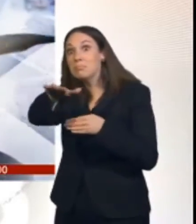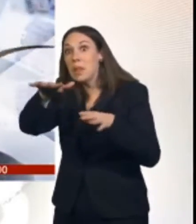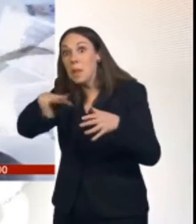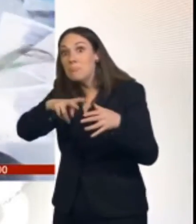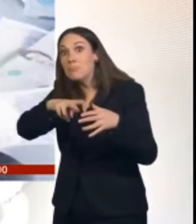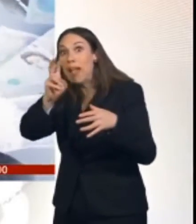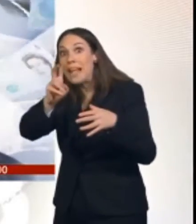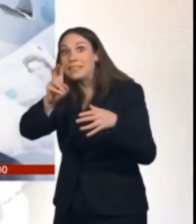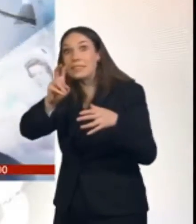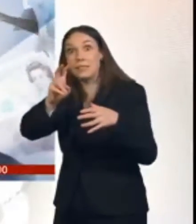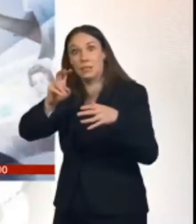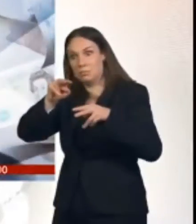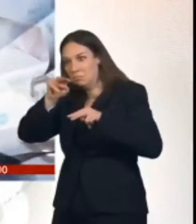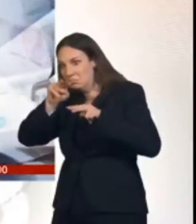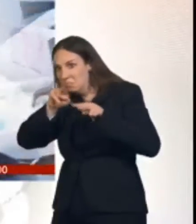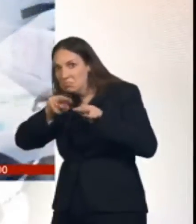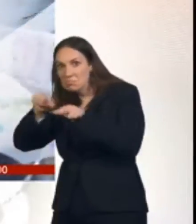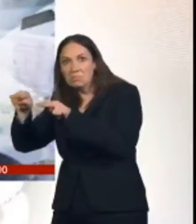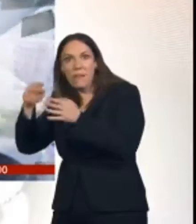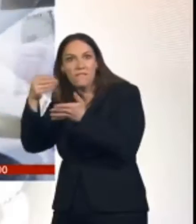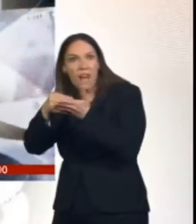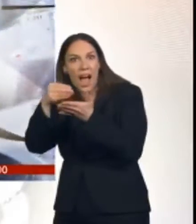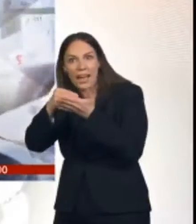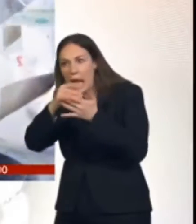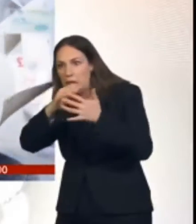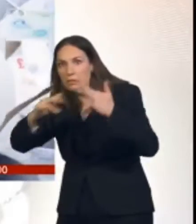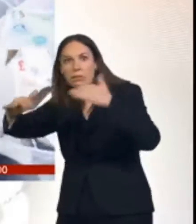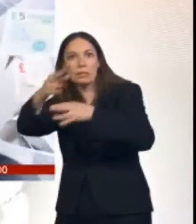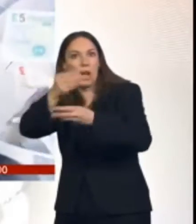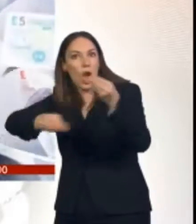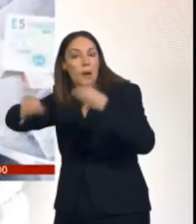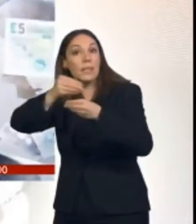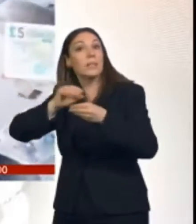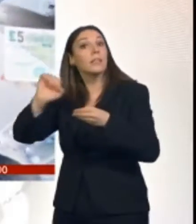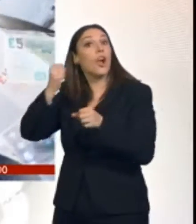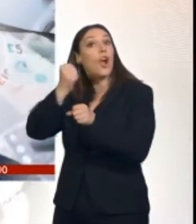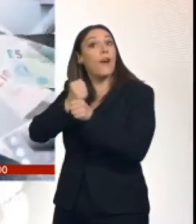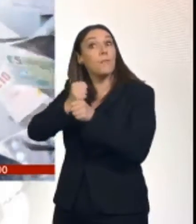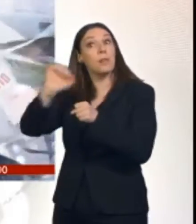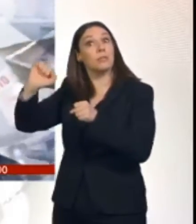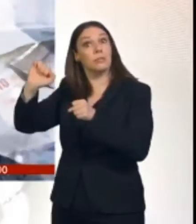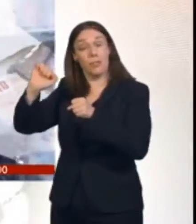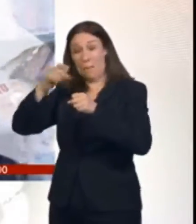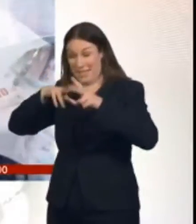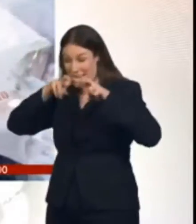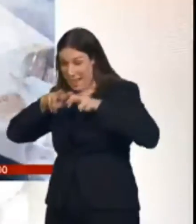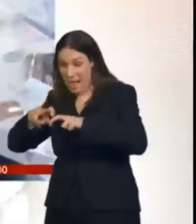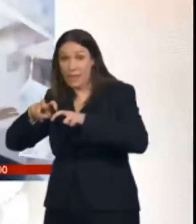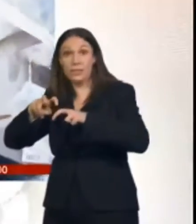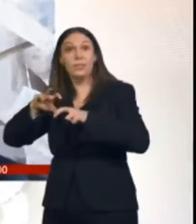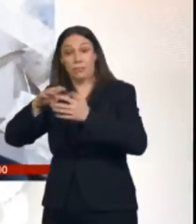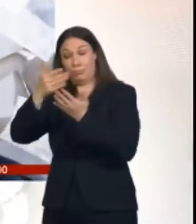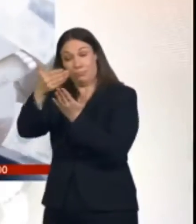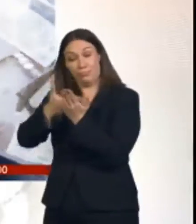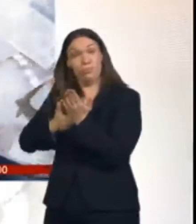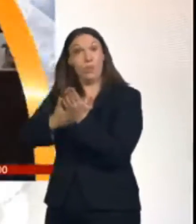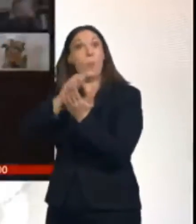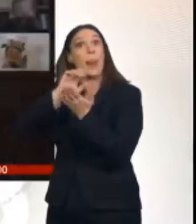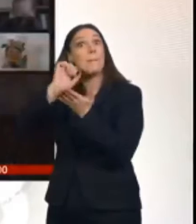government's official figures on how leaving the EU will affect the economy are published today. We'll be speaking to the Chancellor.